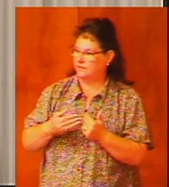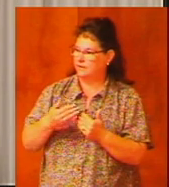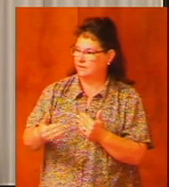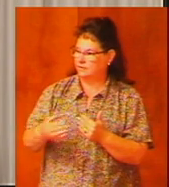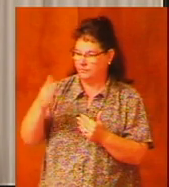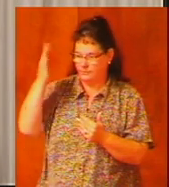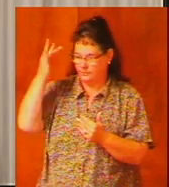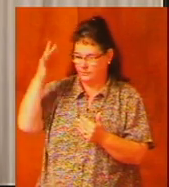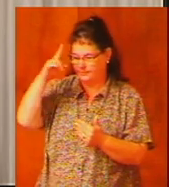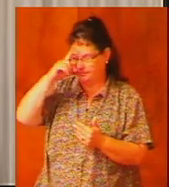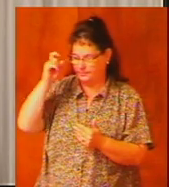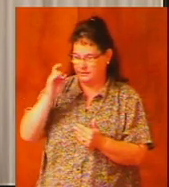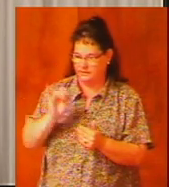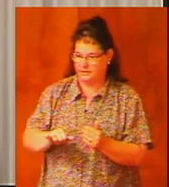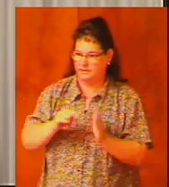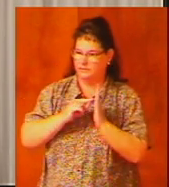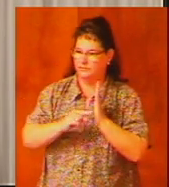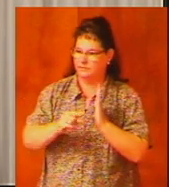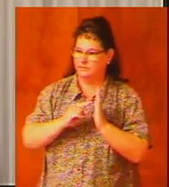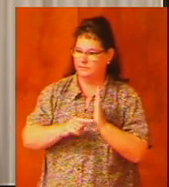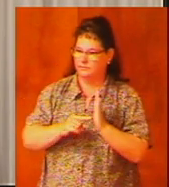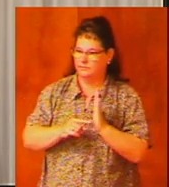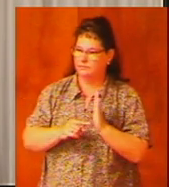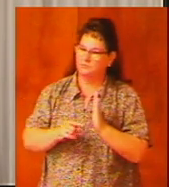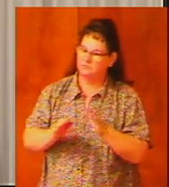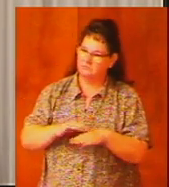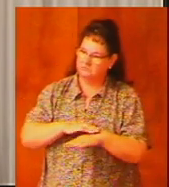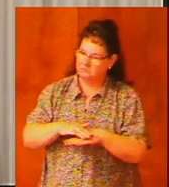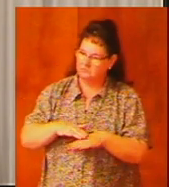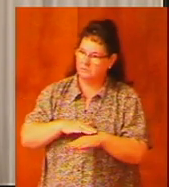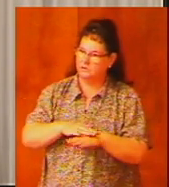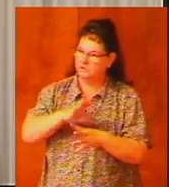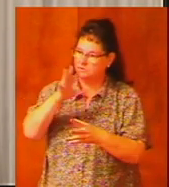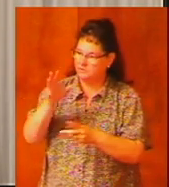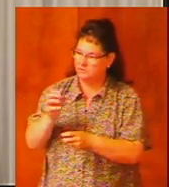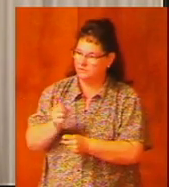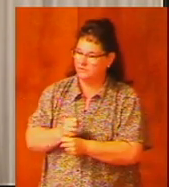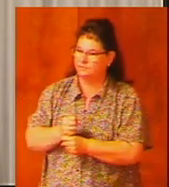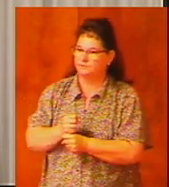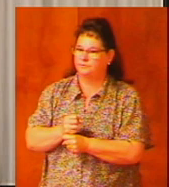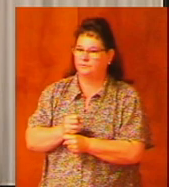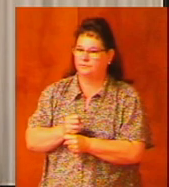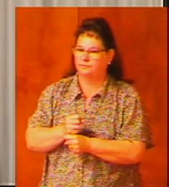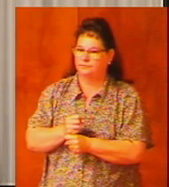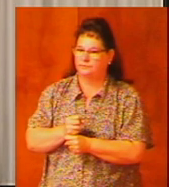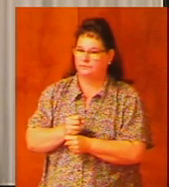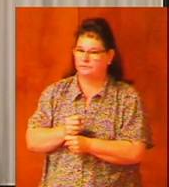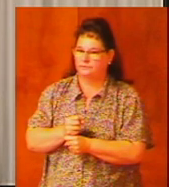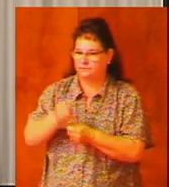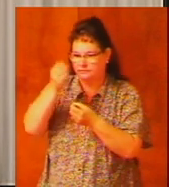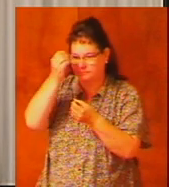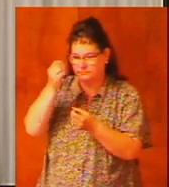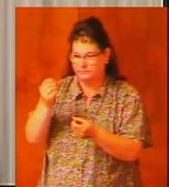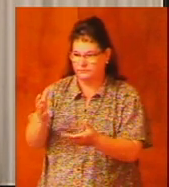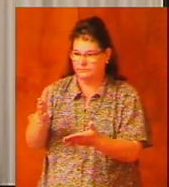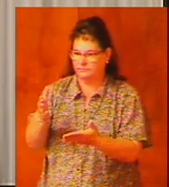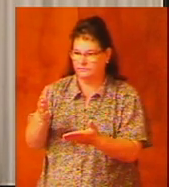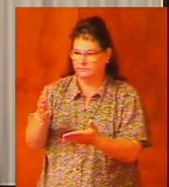because that passage basically encapsulates the message